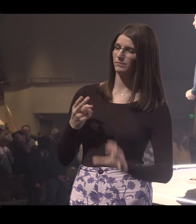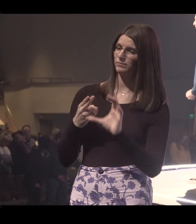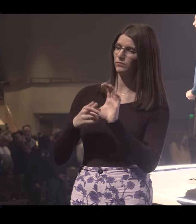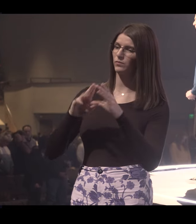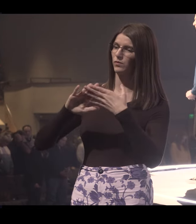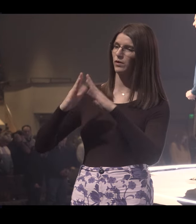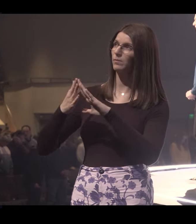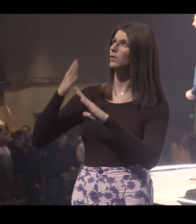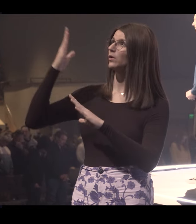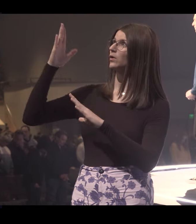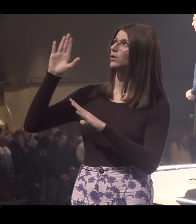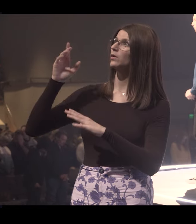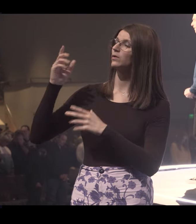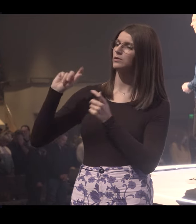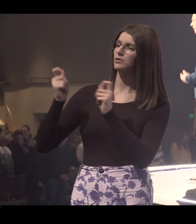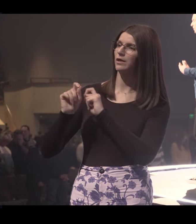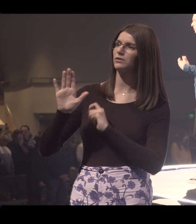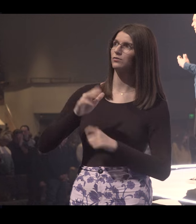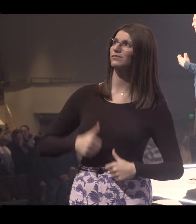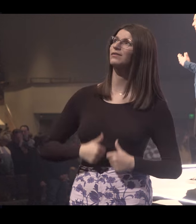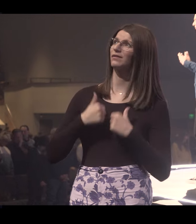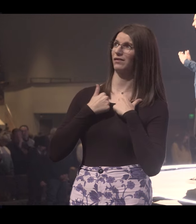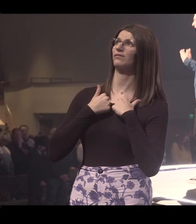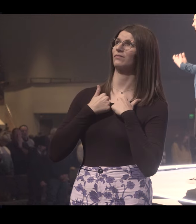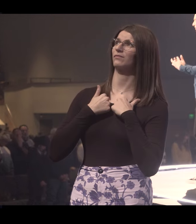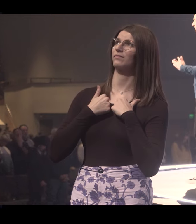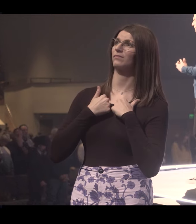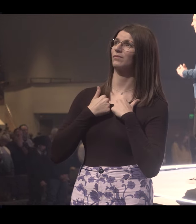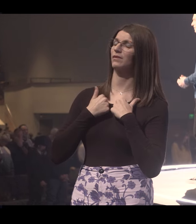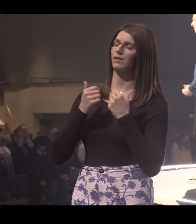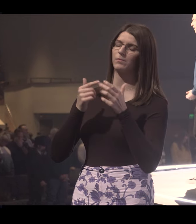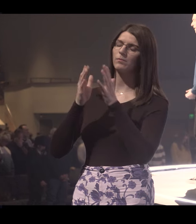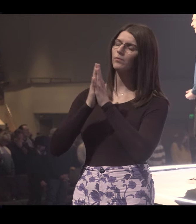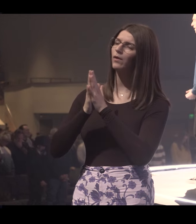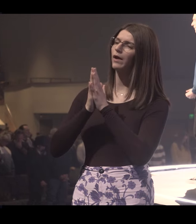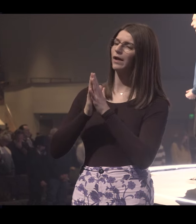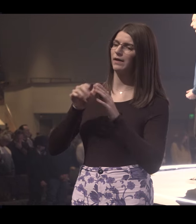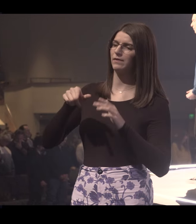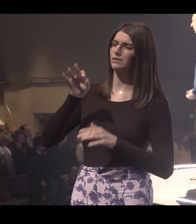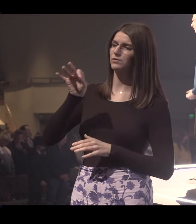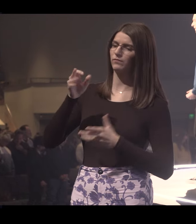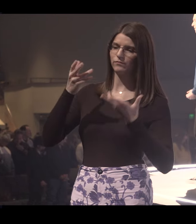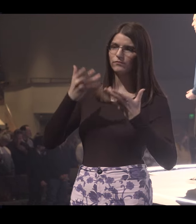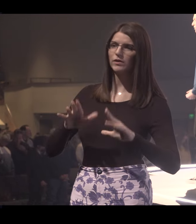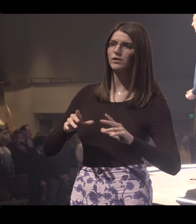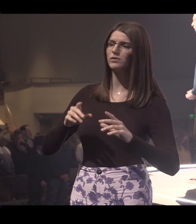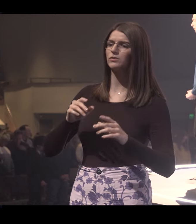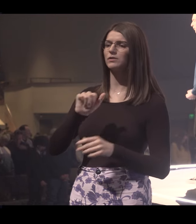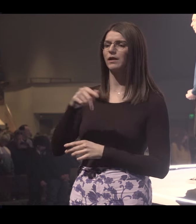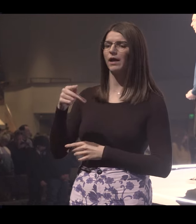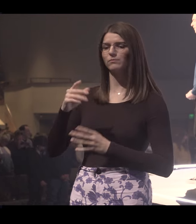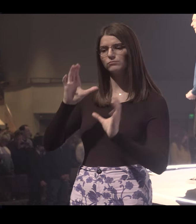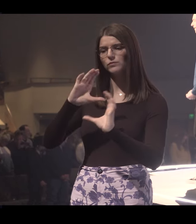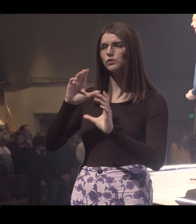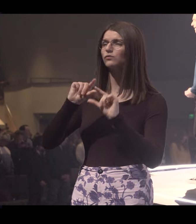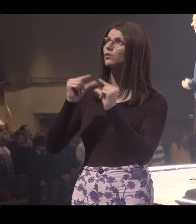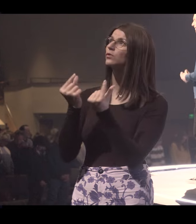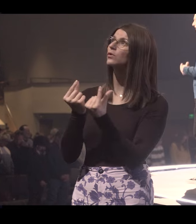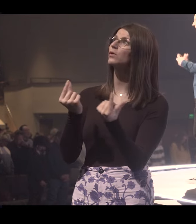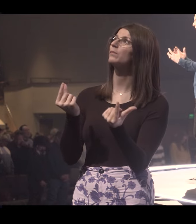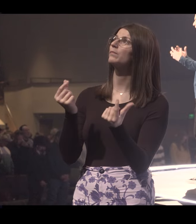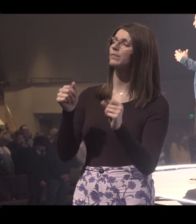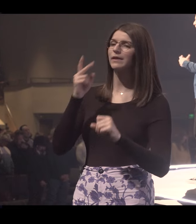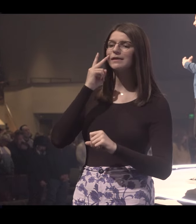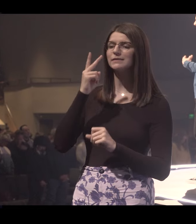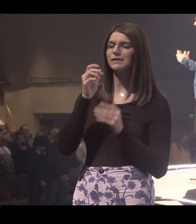community away from you transforming their life. So I pray that they would just after the service get on the app, search for a group.